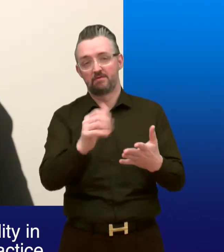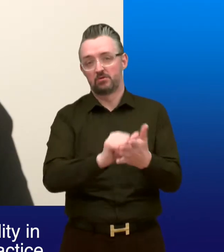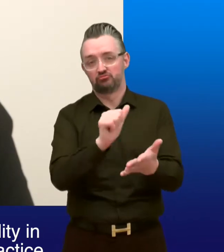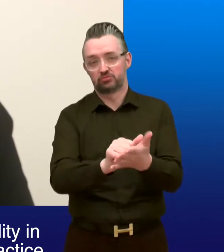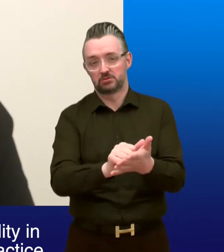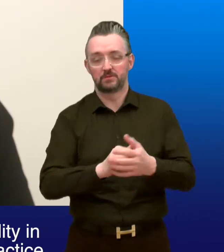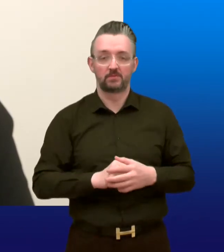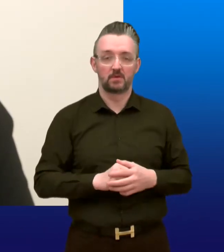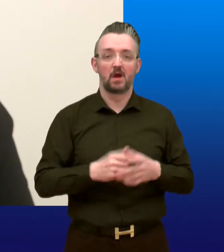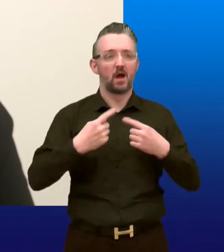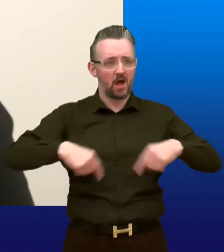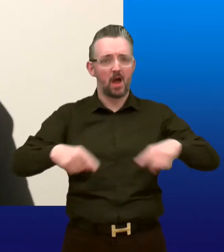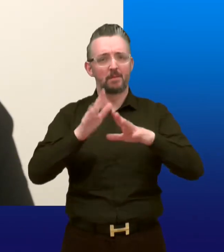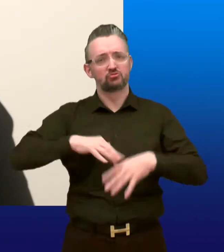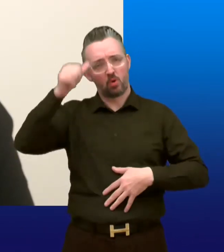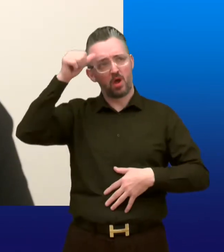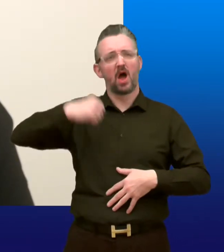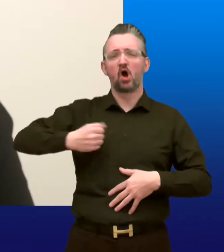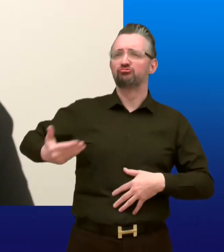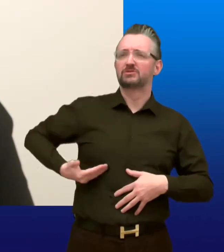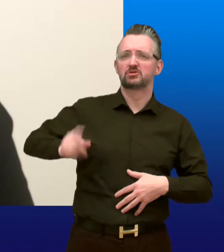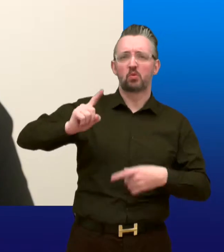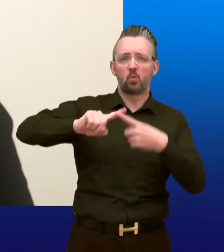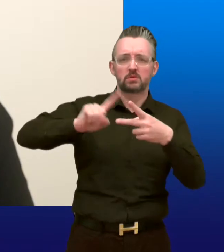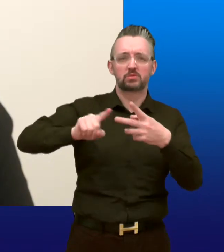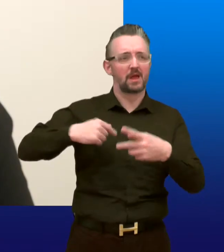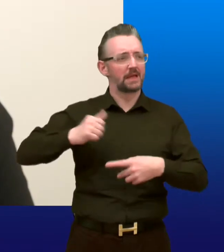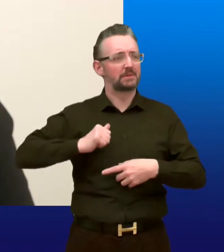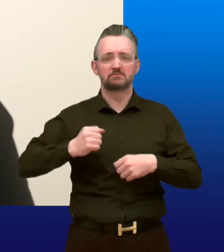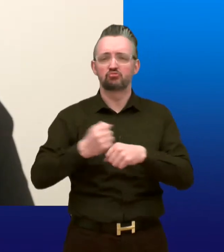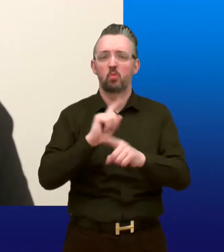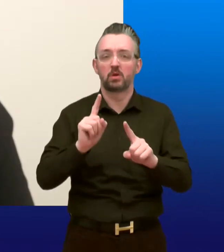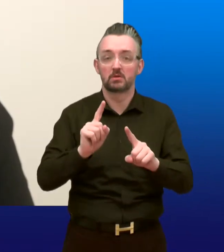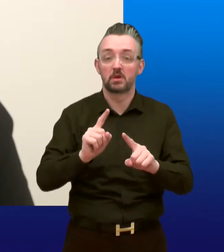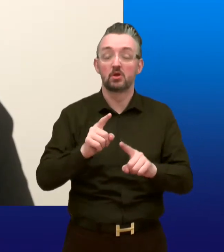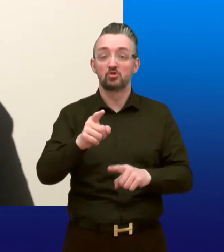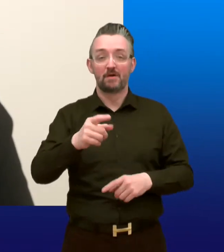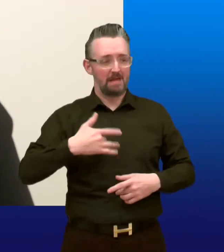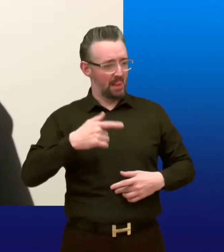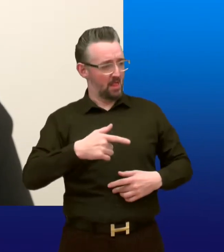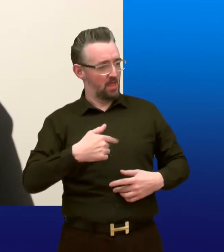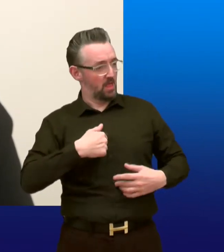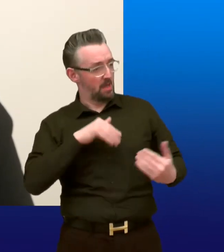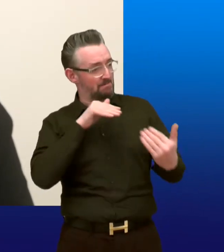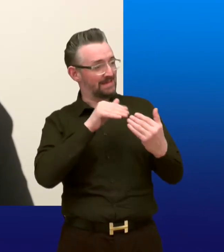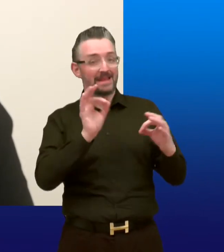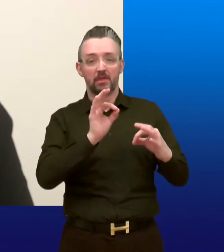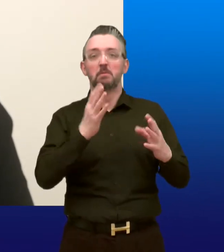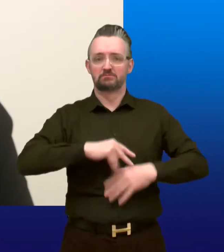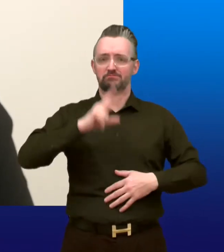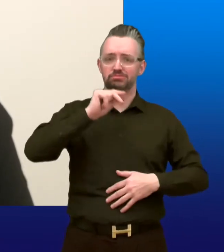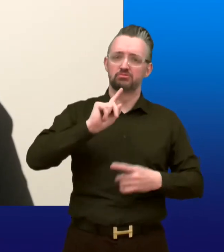practice. We all need to know what our rights are and what is expected of us. We need to speak up if these commitments are not being